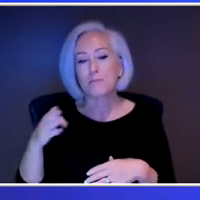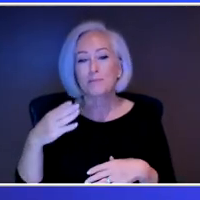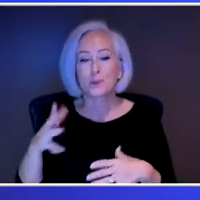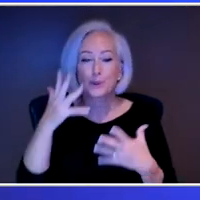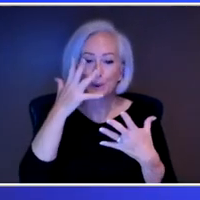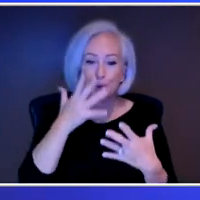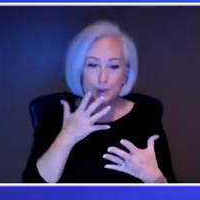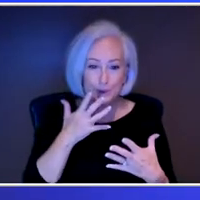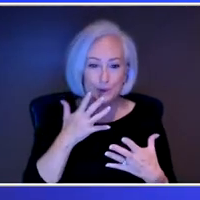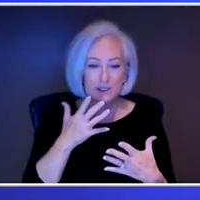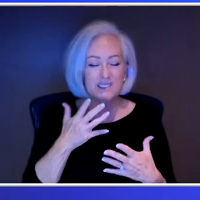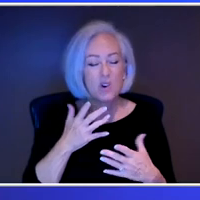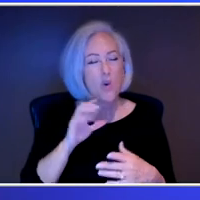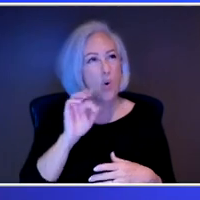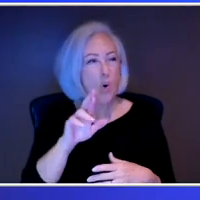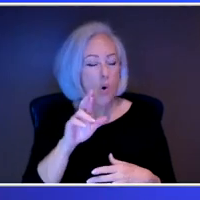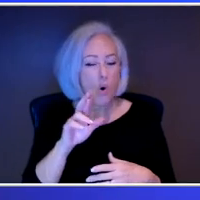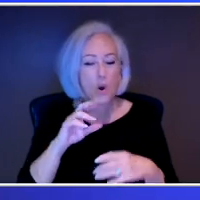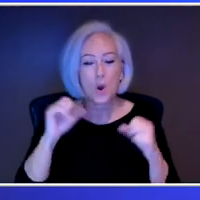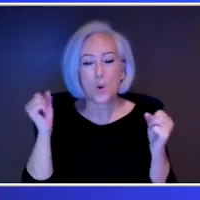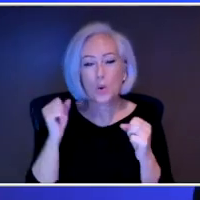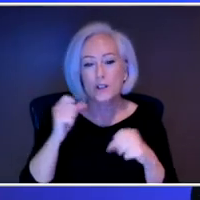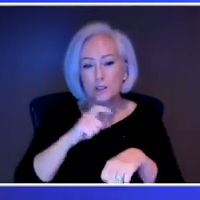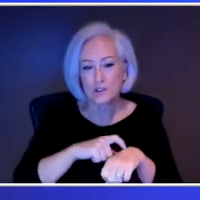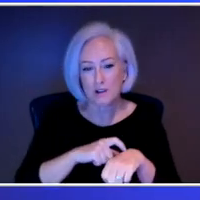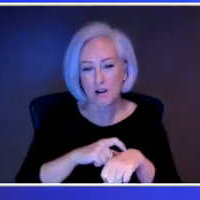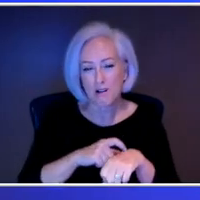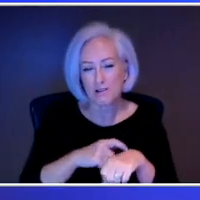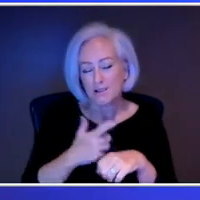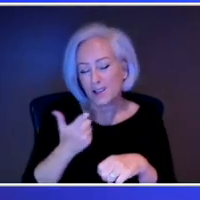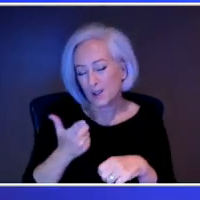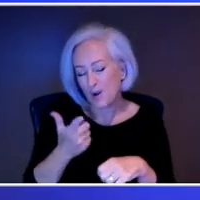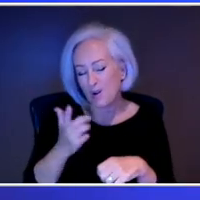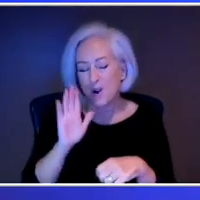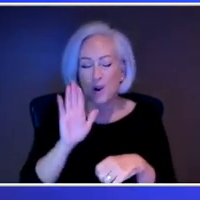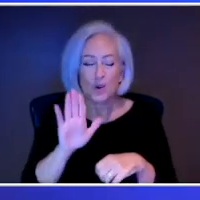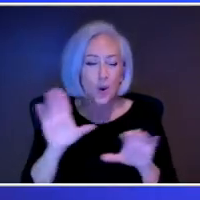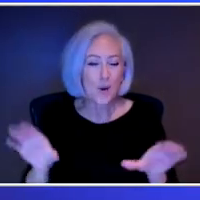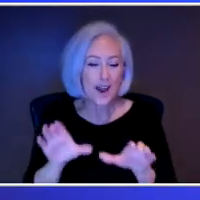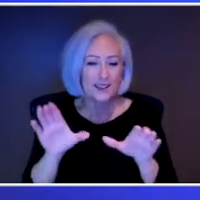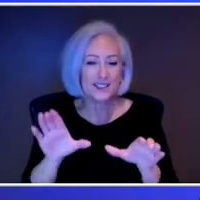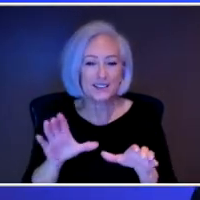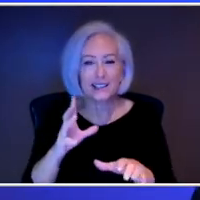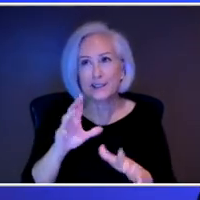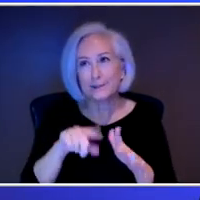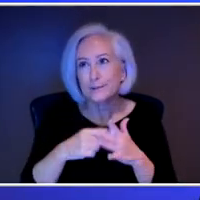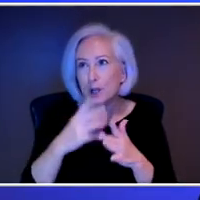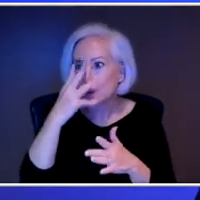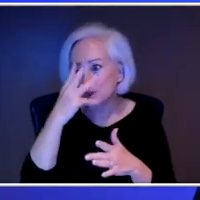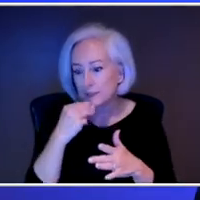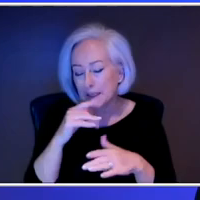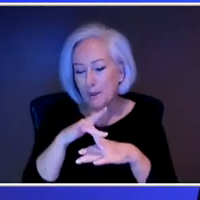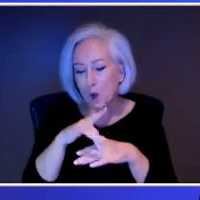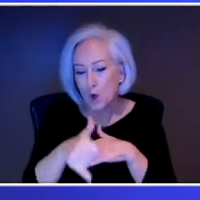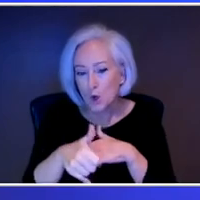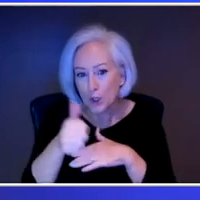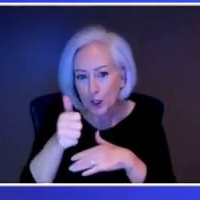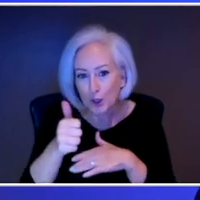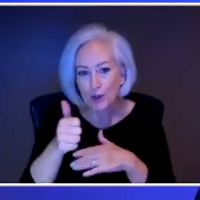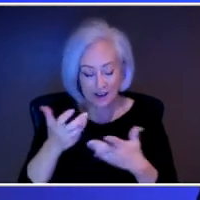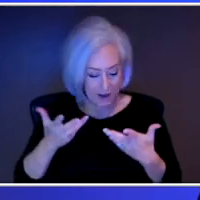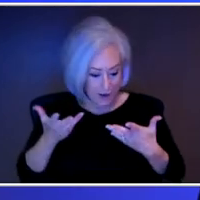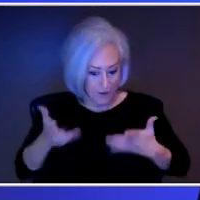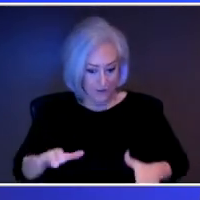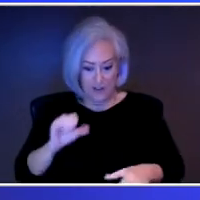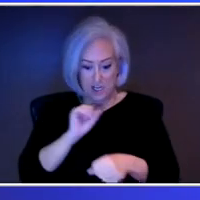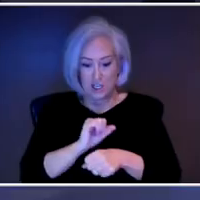in activity, going to bed a little earlier, just kind of moaning the fact that, like, when you get out of work, it's dark. You know, you went in and it was kind of